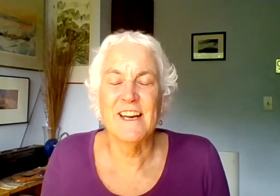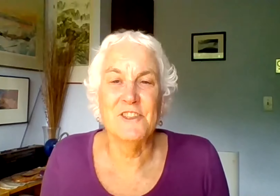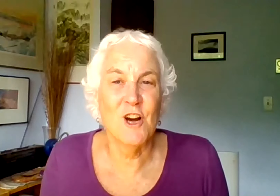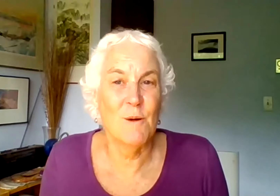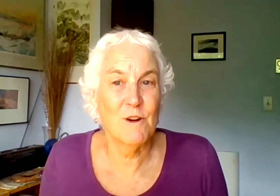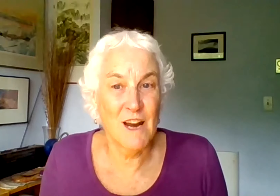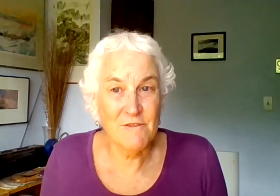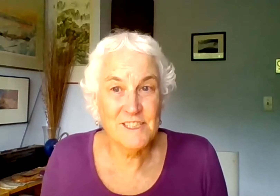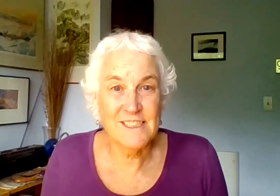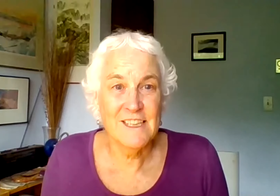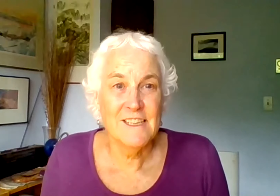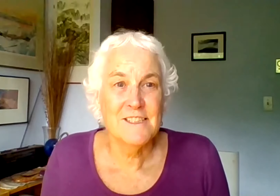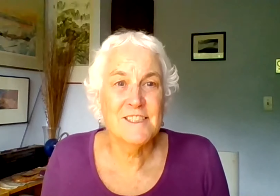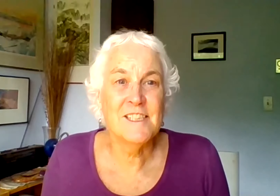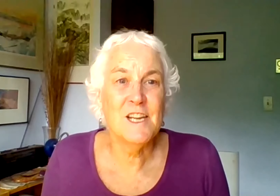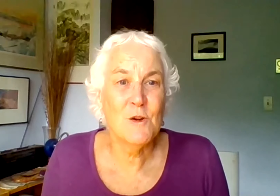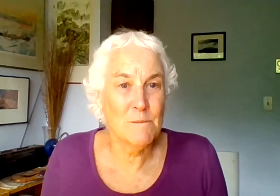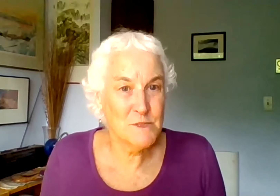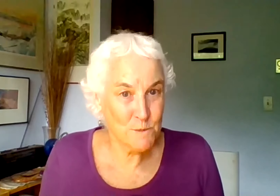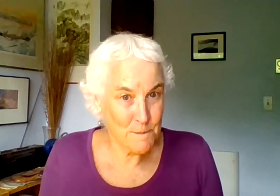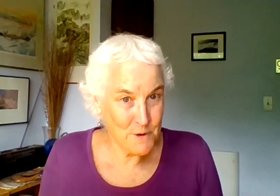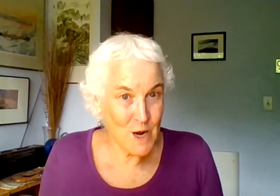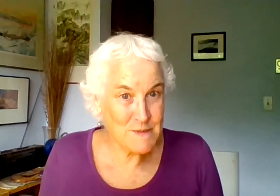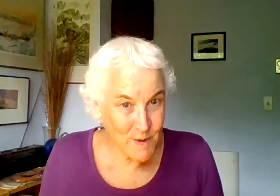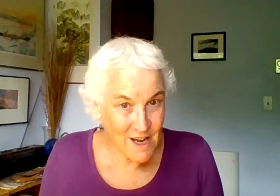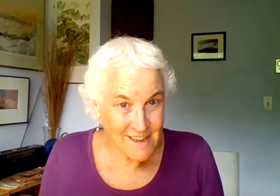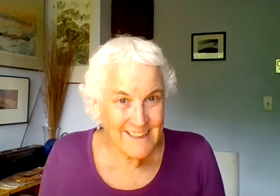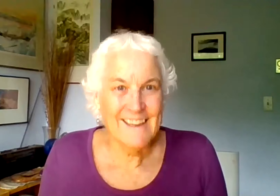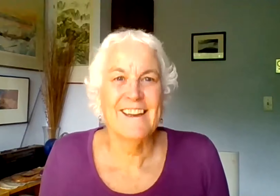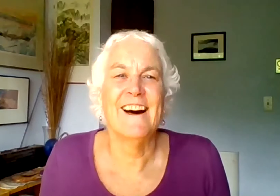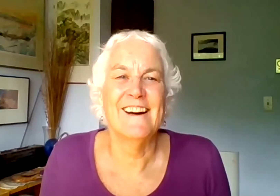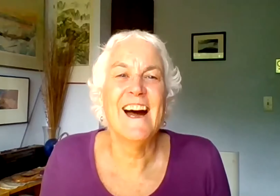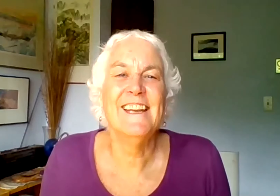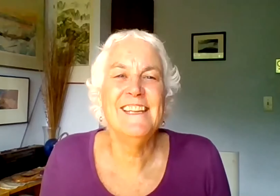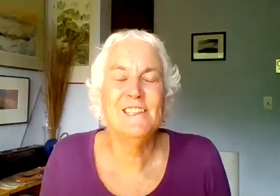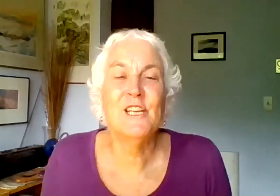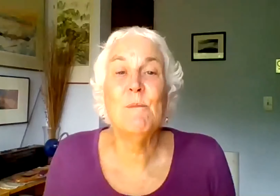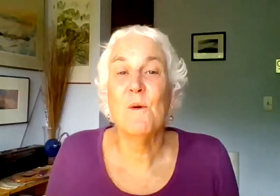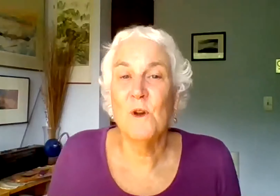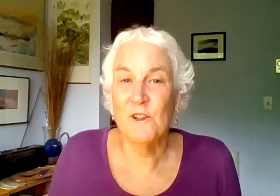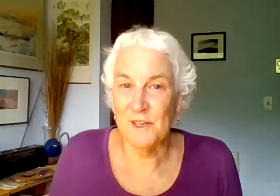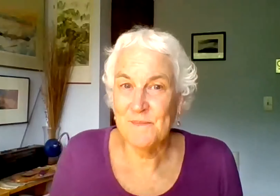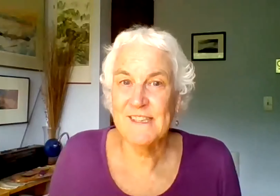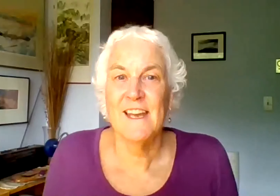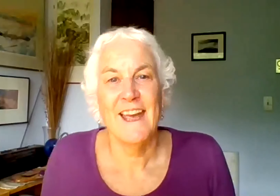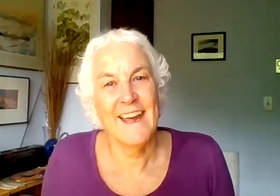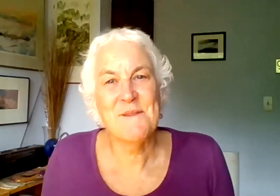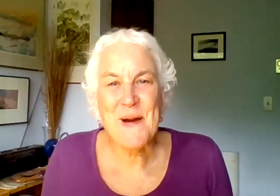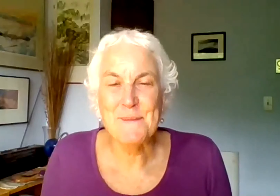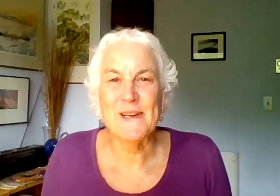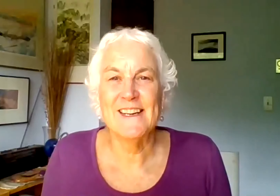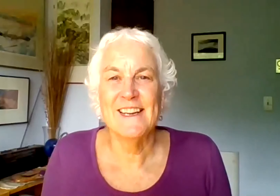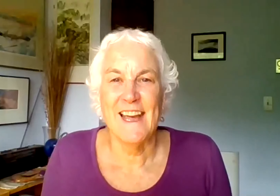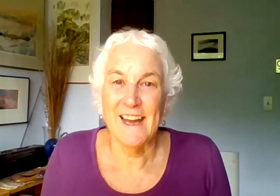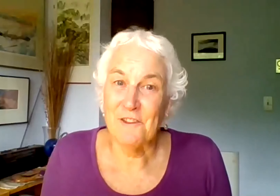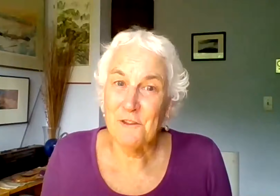Jenna and Tom Crafton, Sydney Krebsbach, Heidi Lieb-Williams, Anna